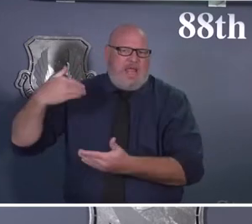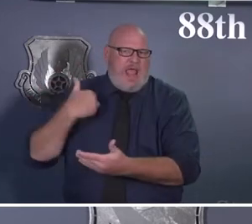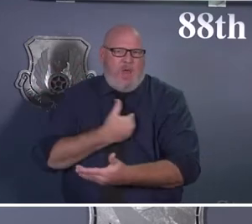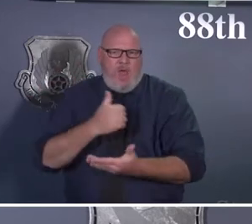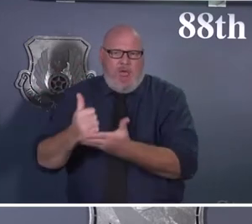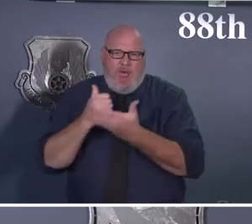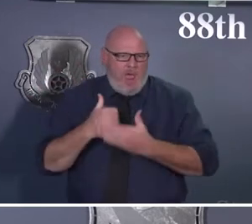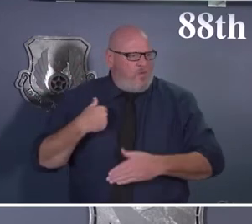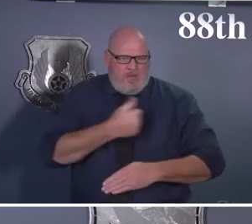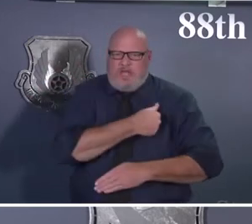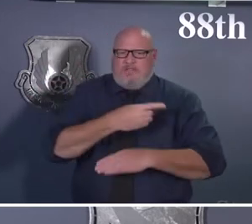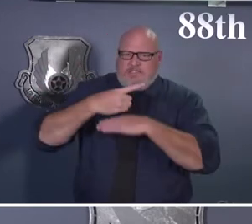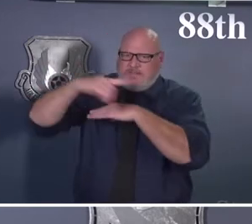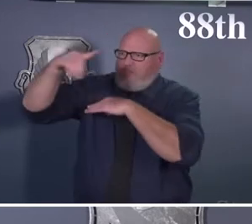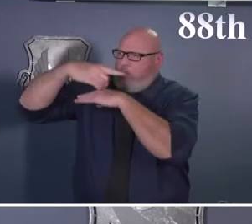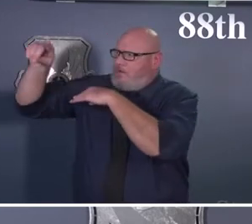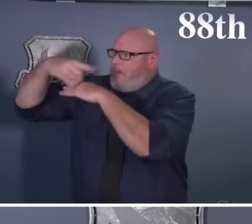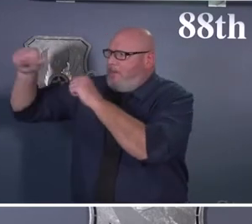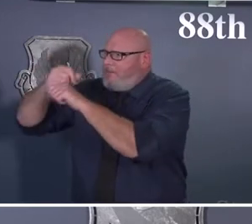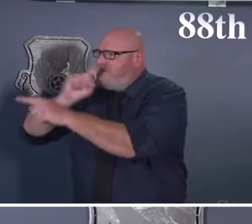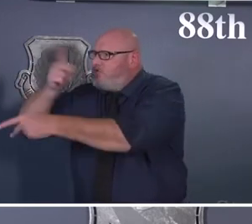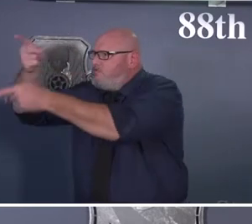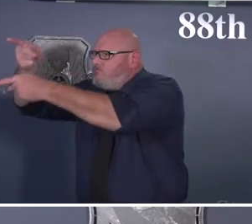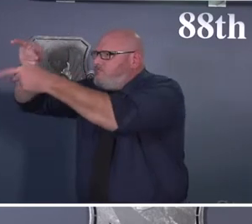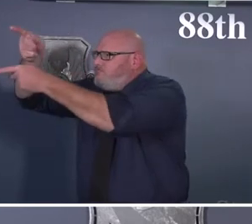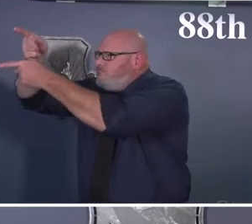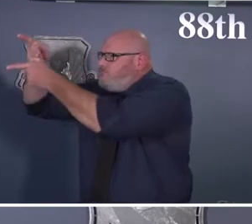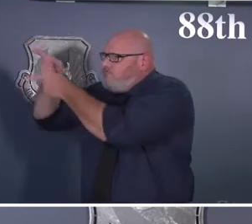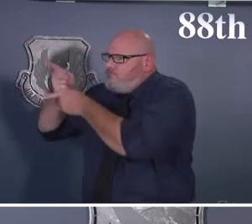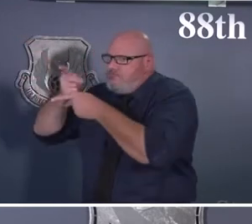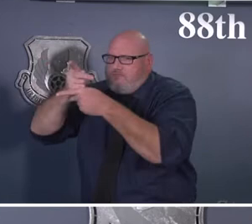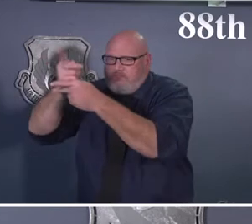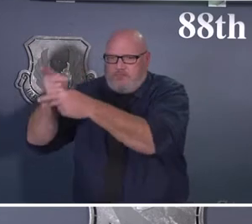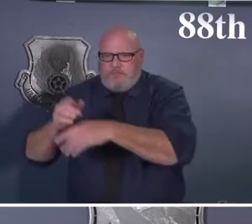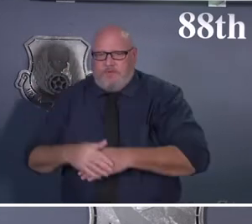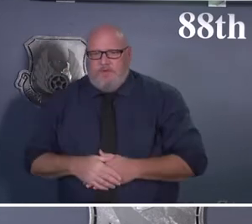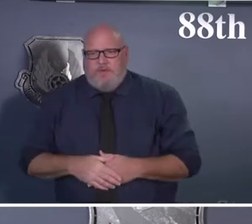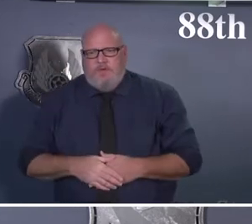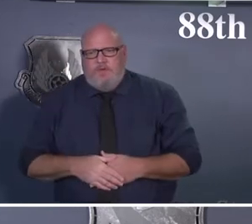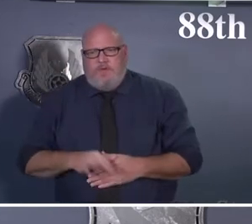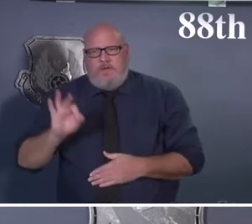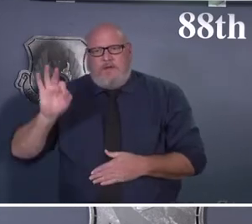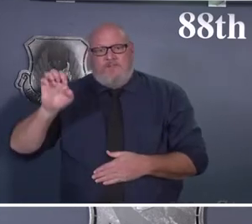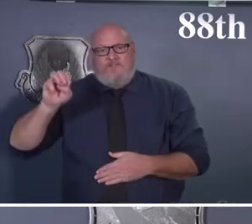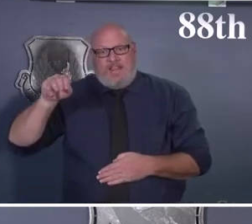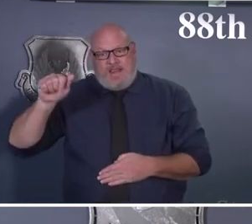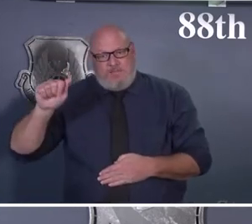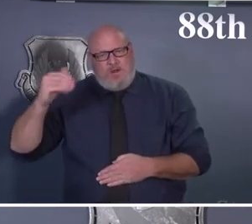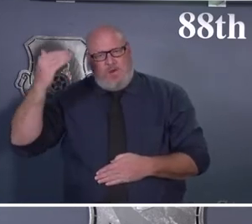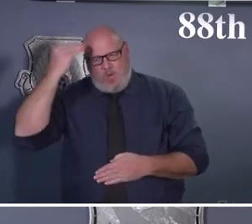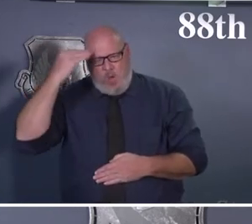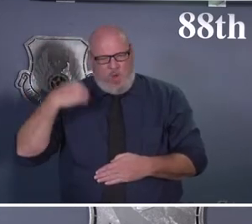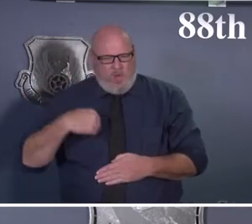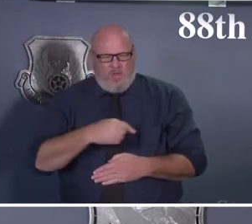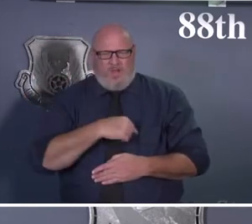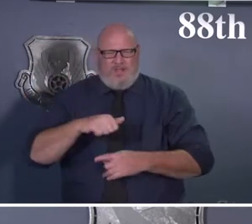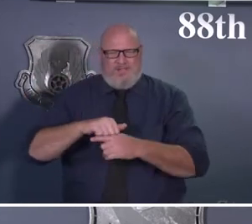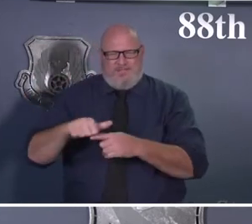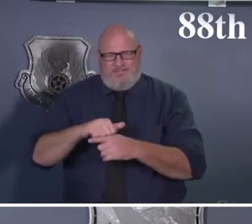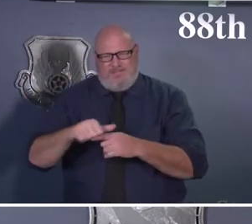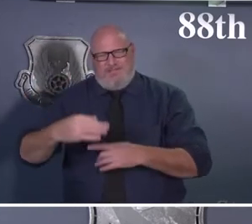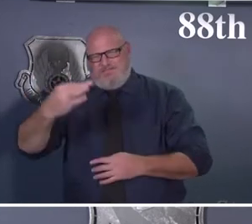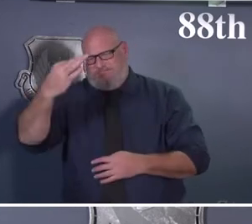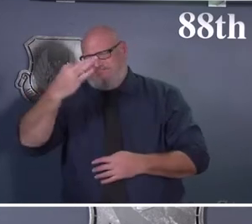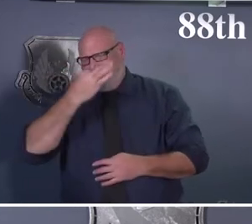to go out and support members in our community. And our mighty medics are very proud to go support citizens of our